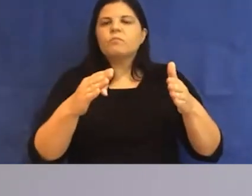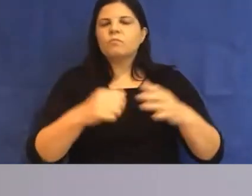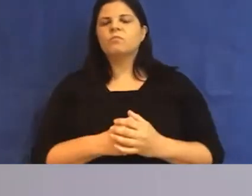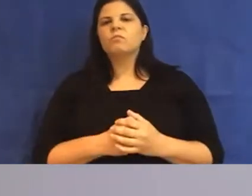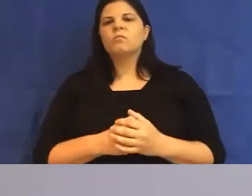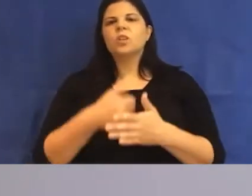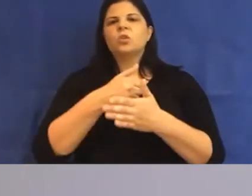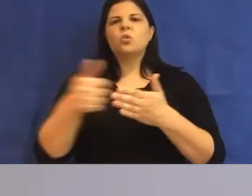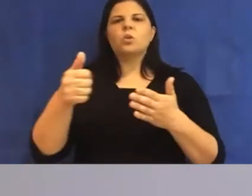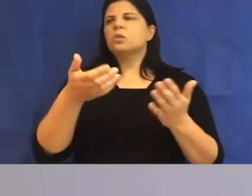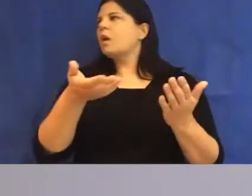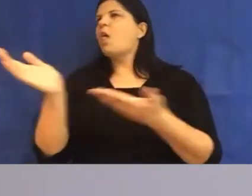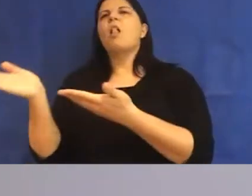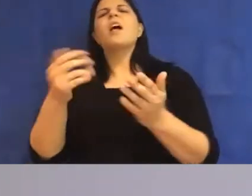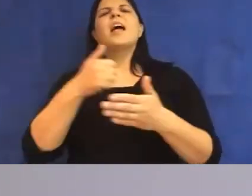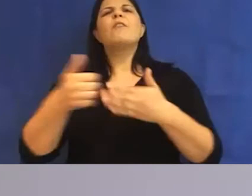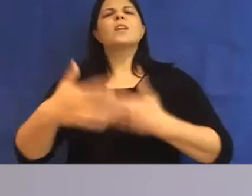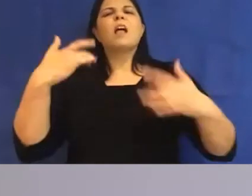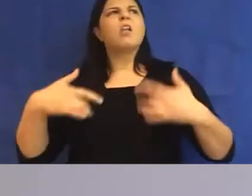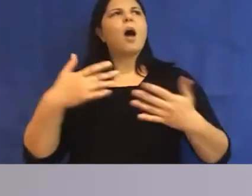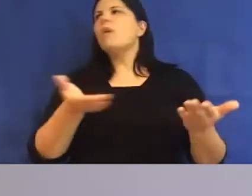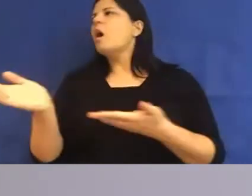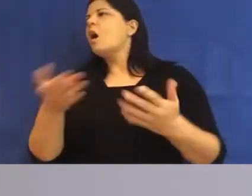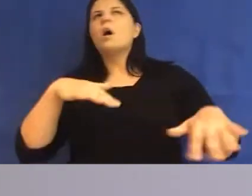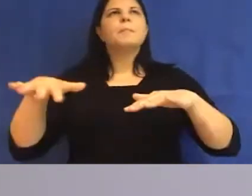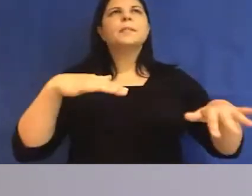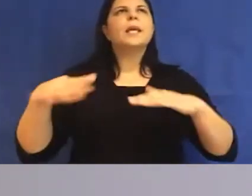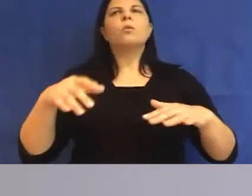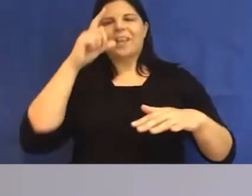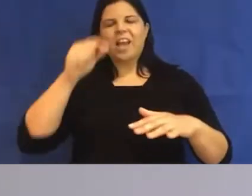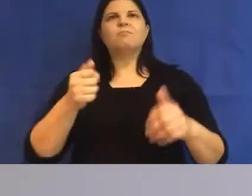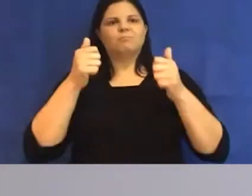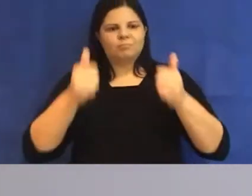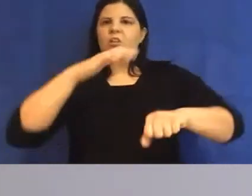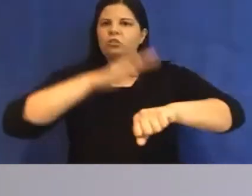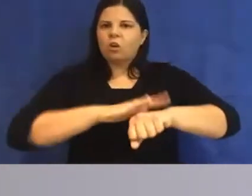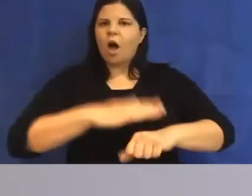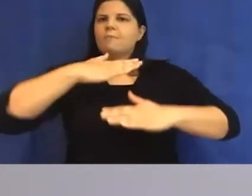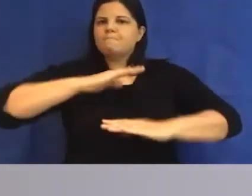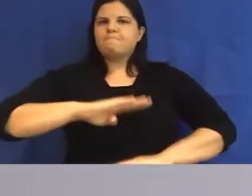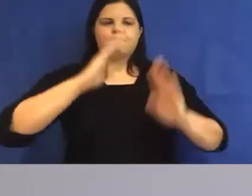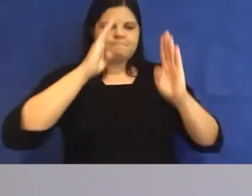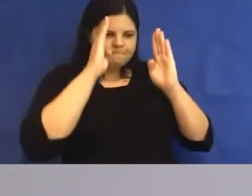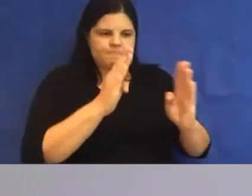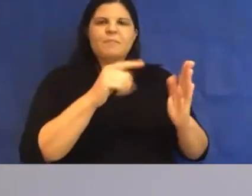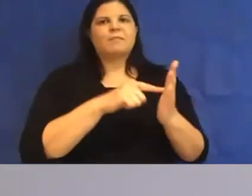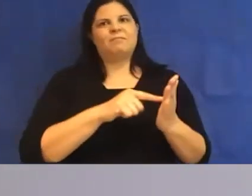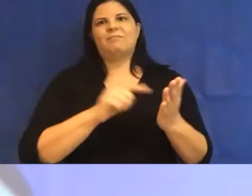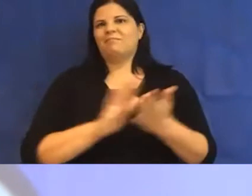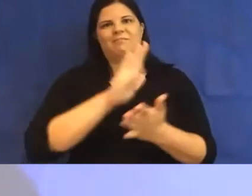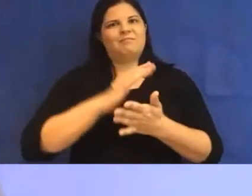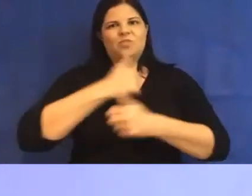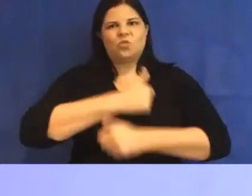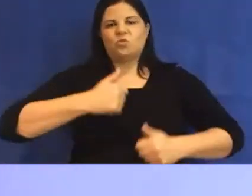of our daily lives. It's a pleasure to be able to devote this kind of attention. And I think, at least